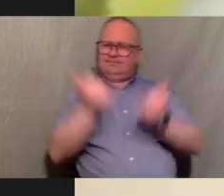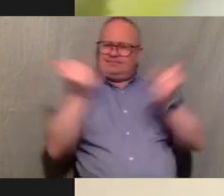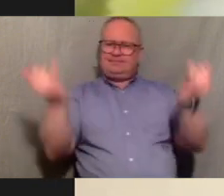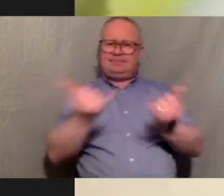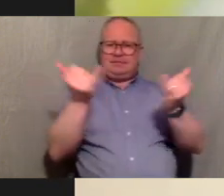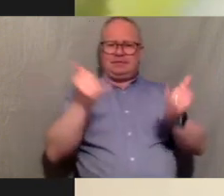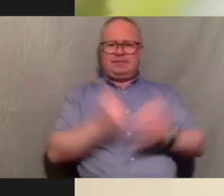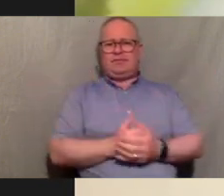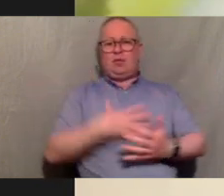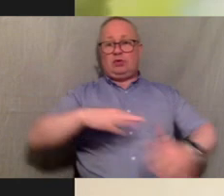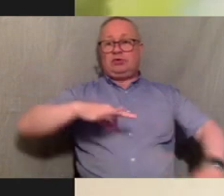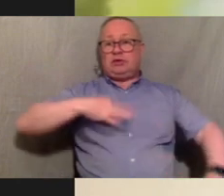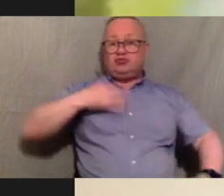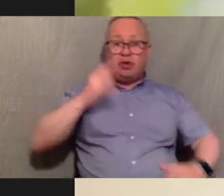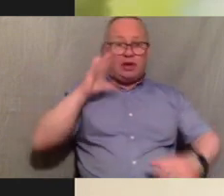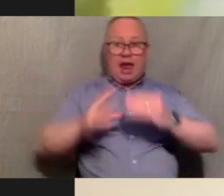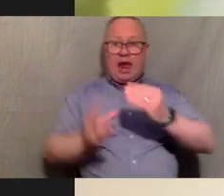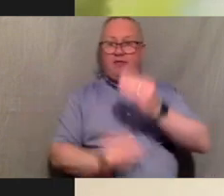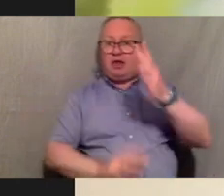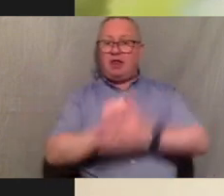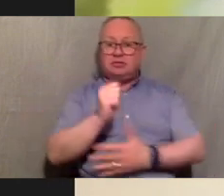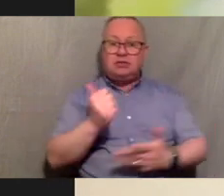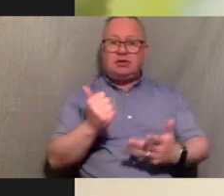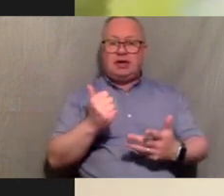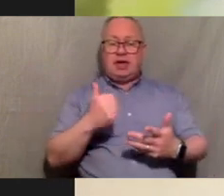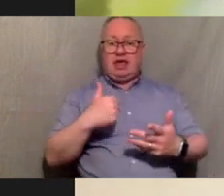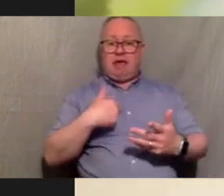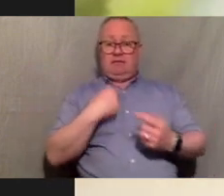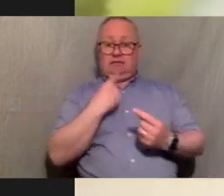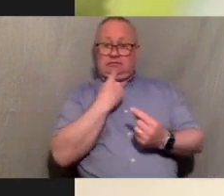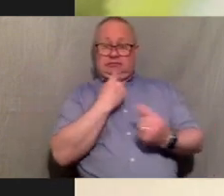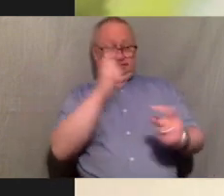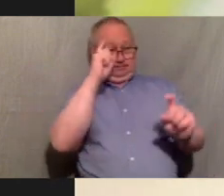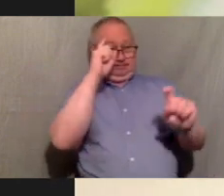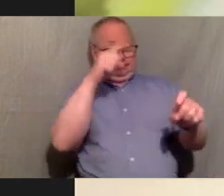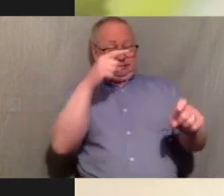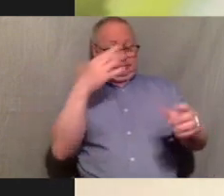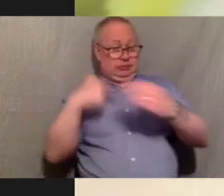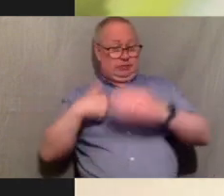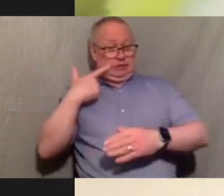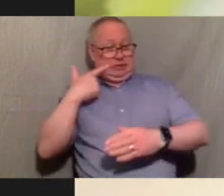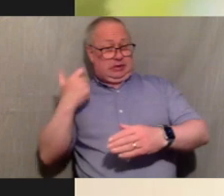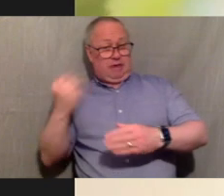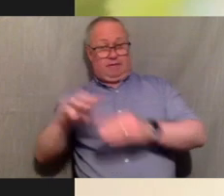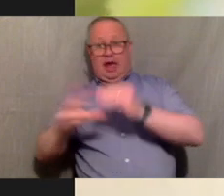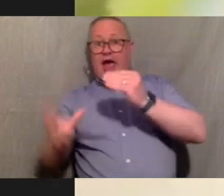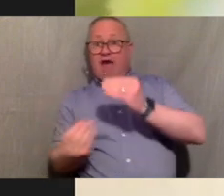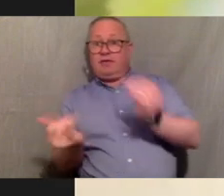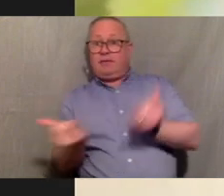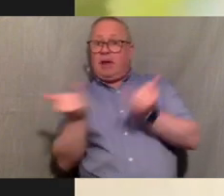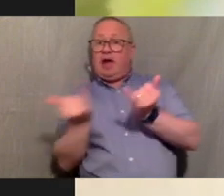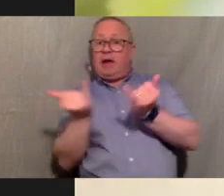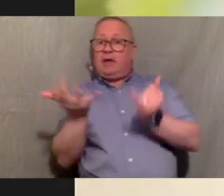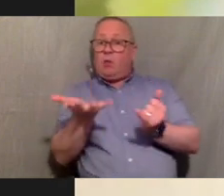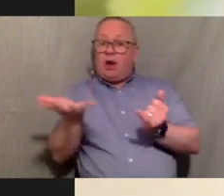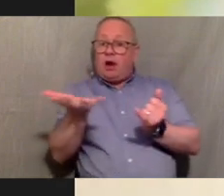the things that are happening in this country so i suggested um when i was younger there was like these African parties that used to get held and